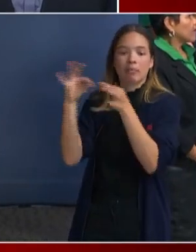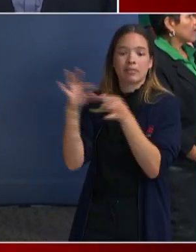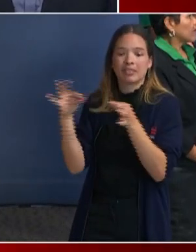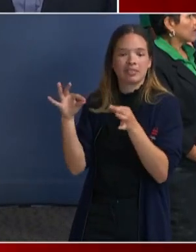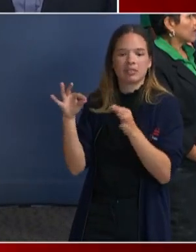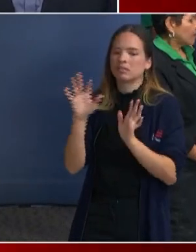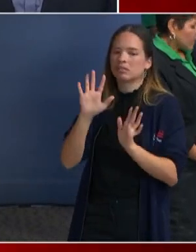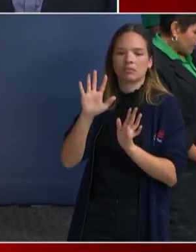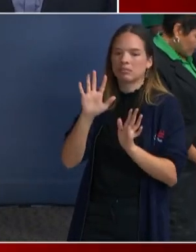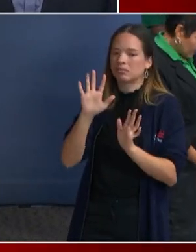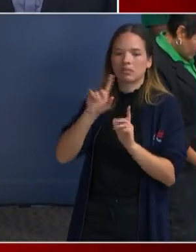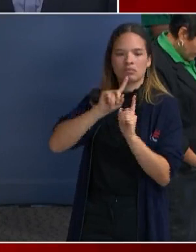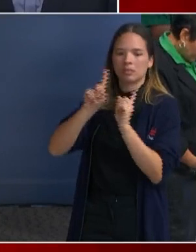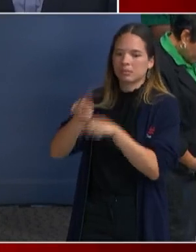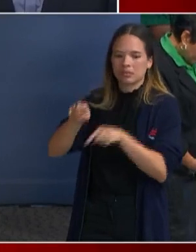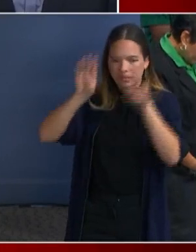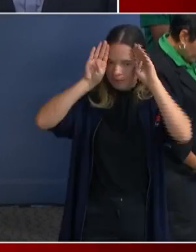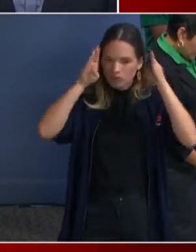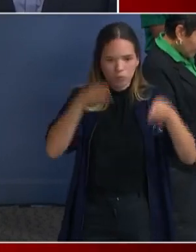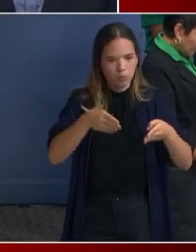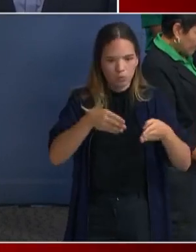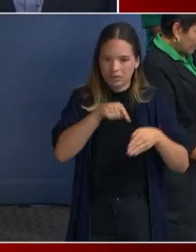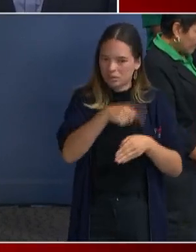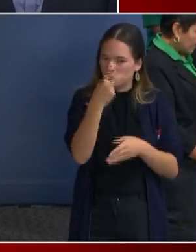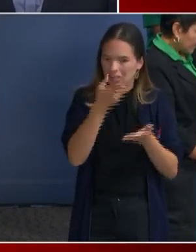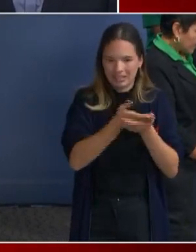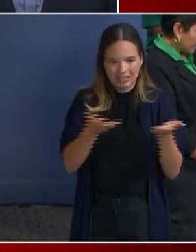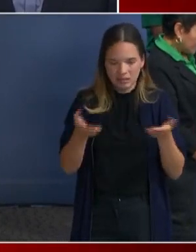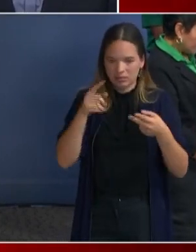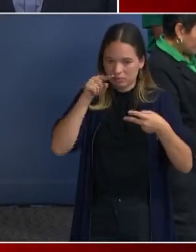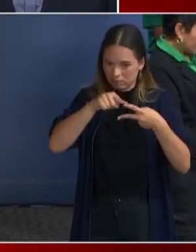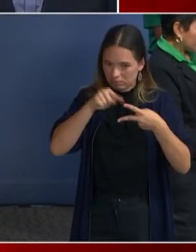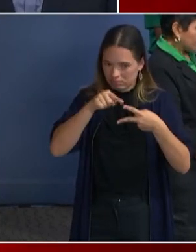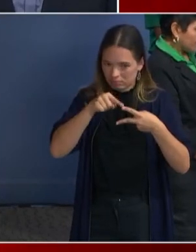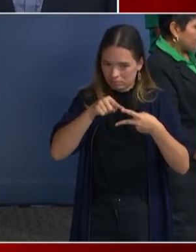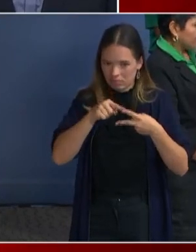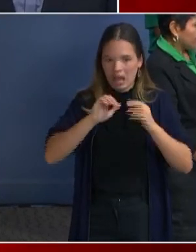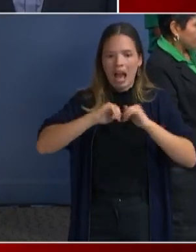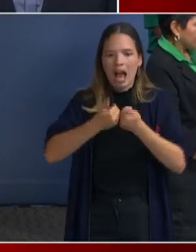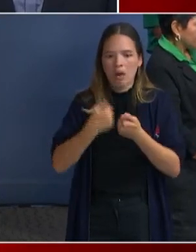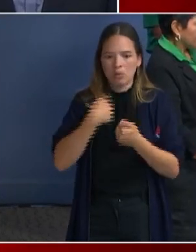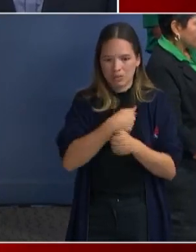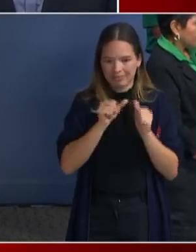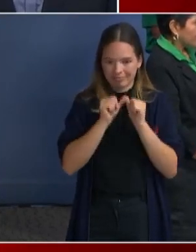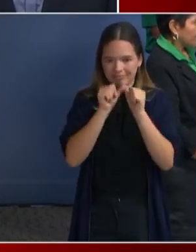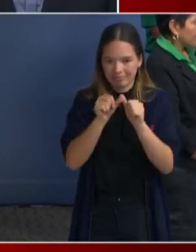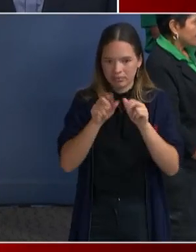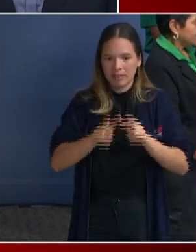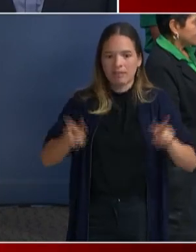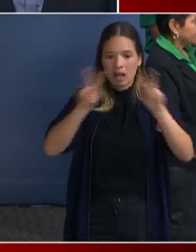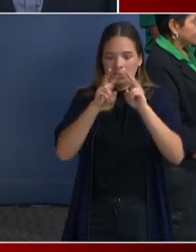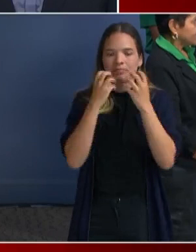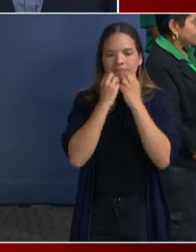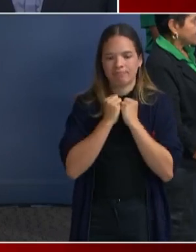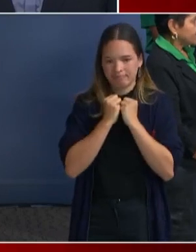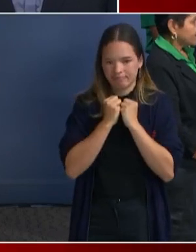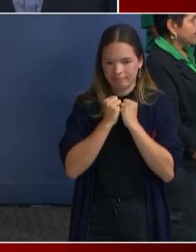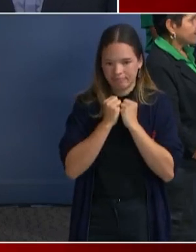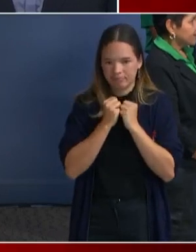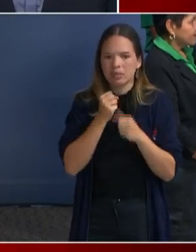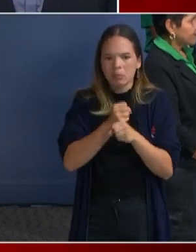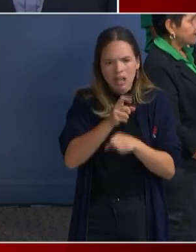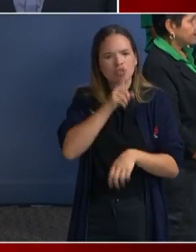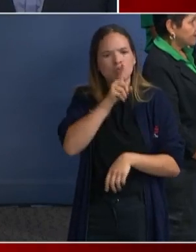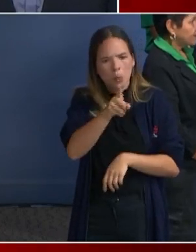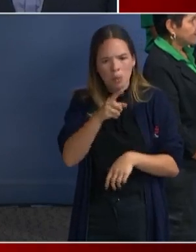response involves two things. Uh, how can we live up to our values and make sure that we have a humane, efficient